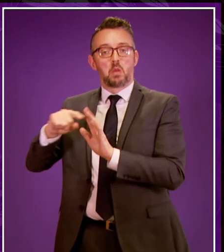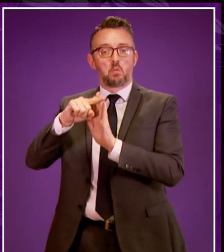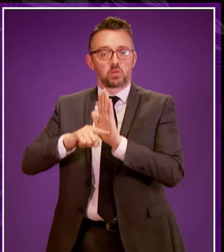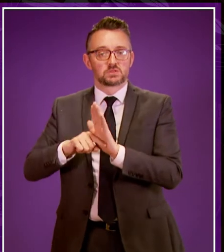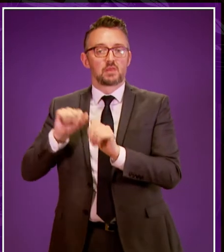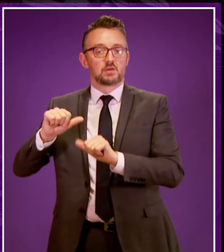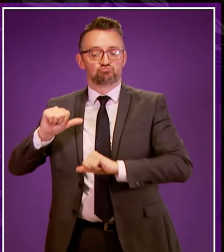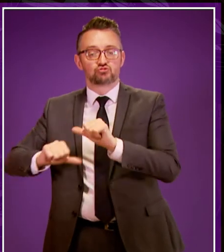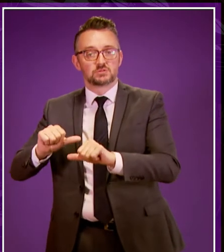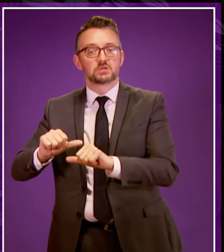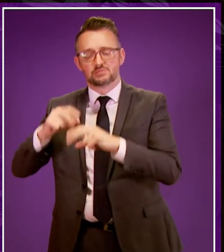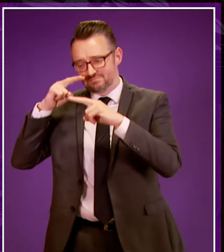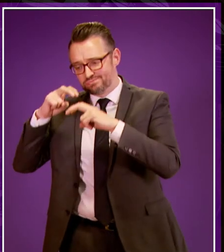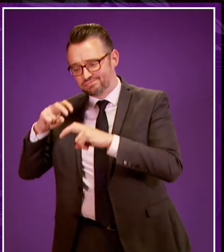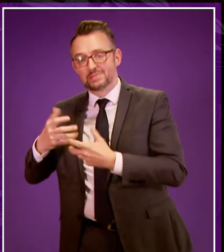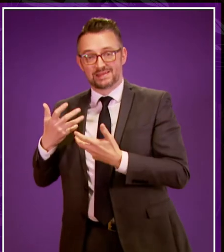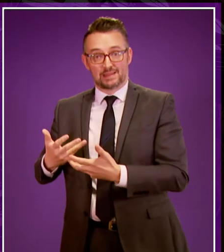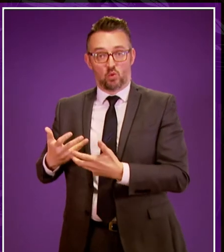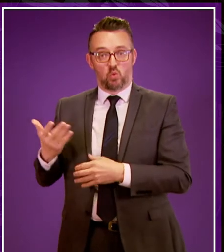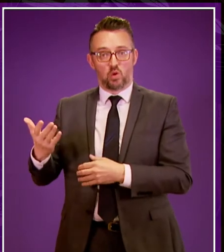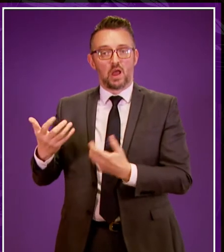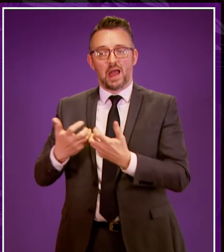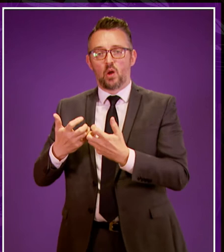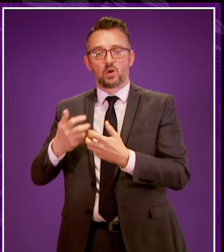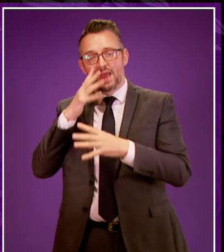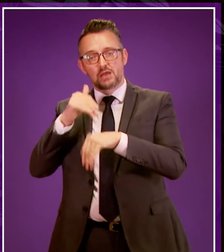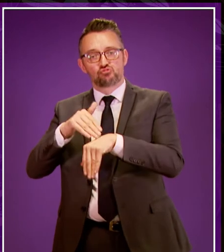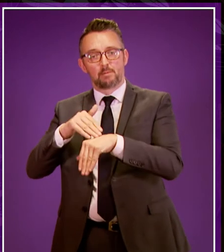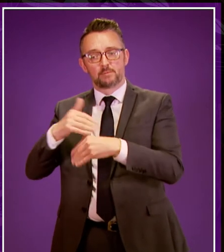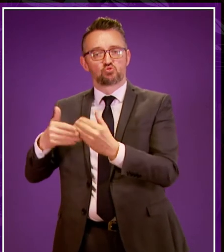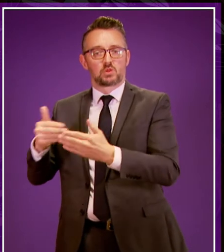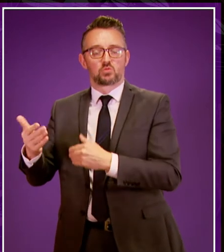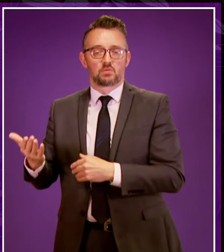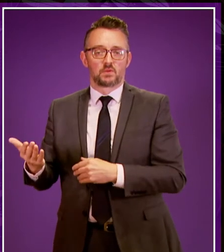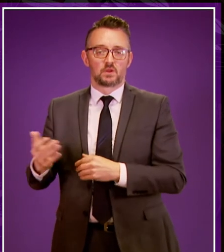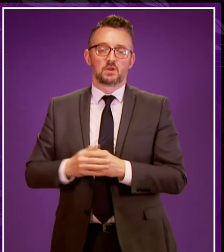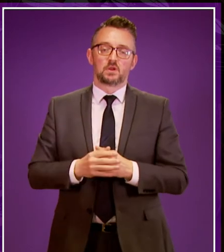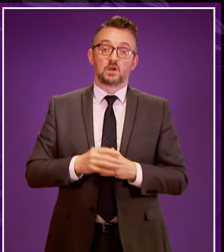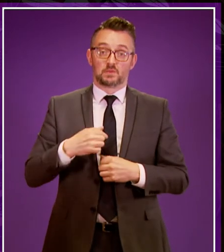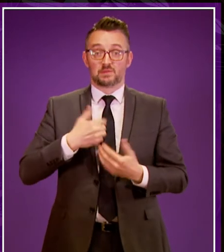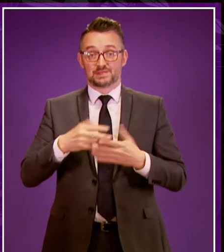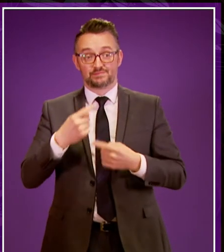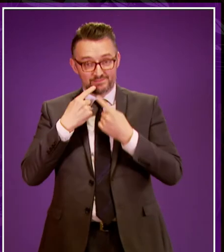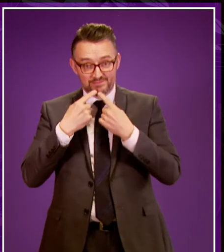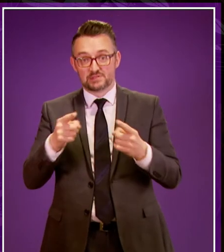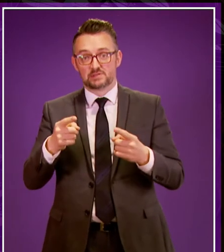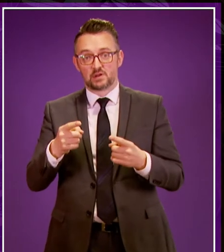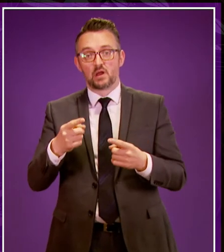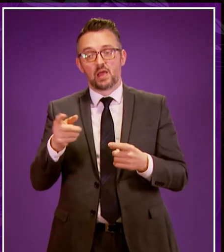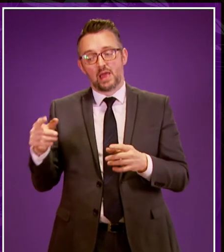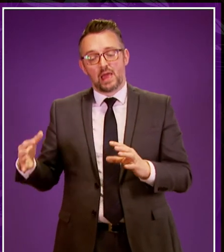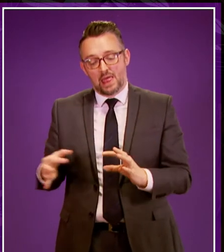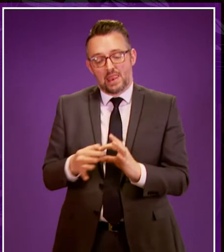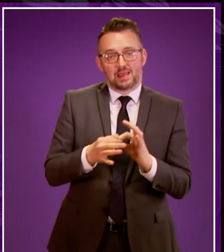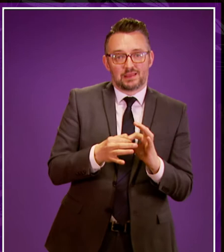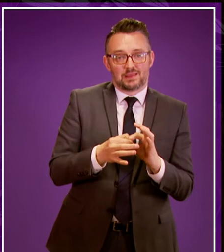that they have around the recording and dealing with hate crime matters and as I've mentioned that sits very closely with the review that